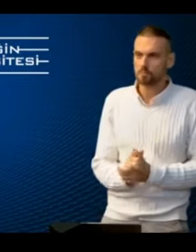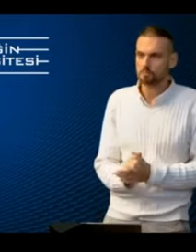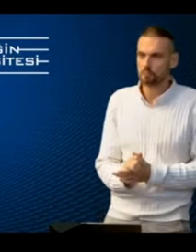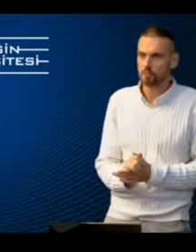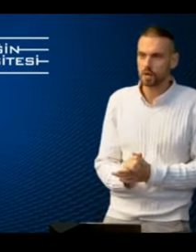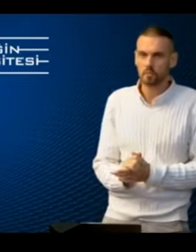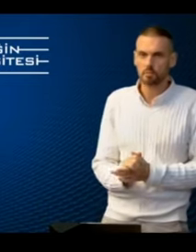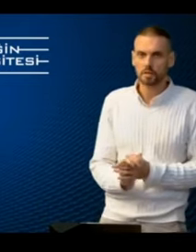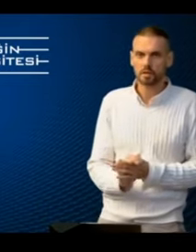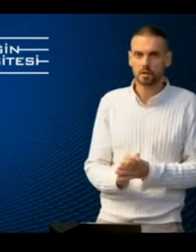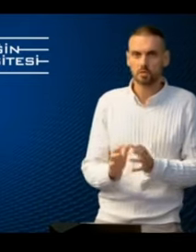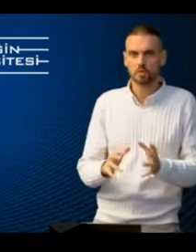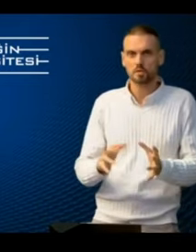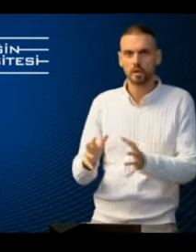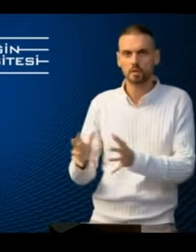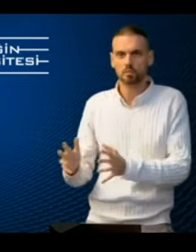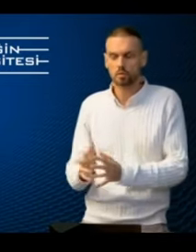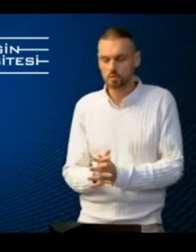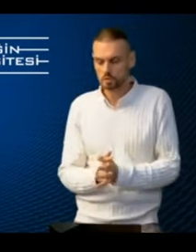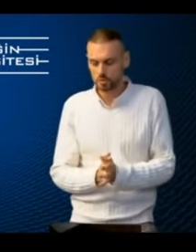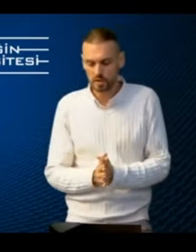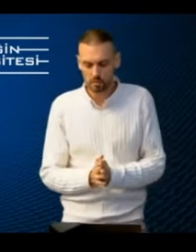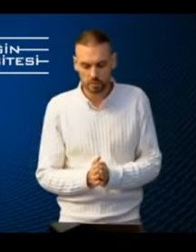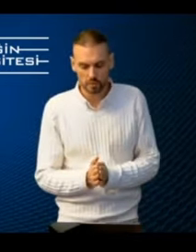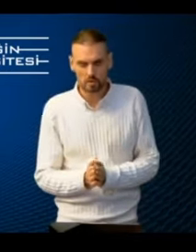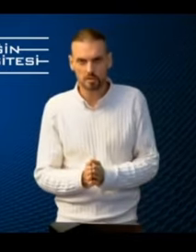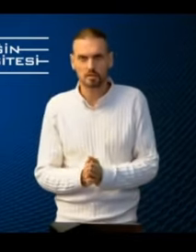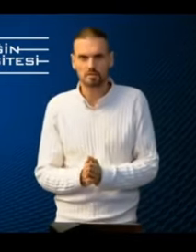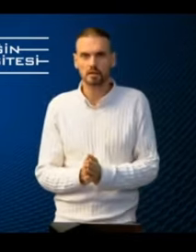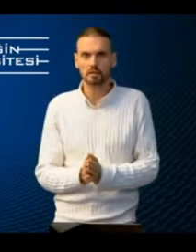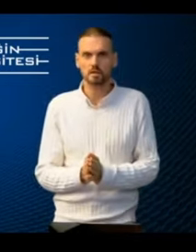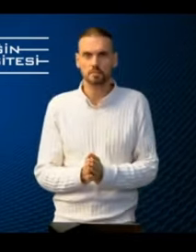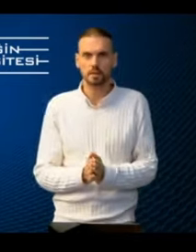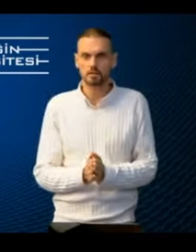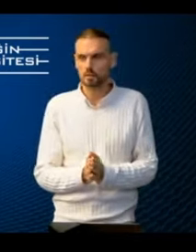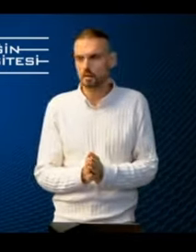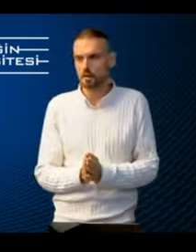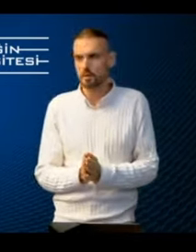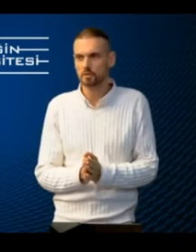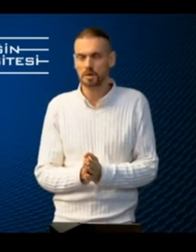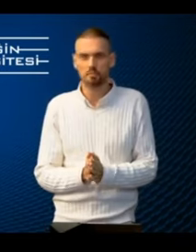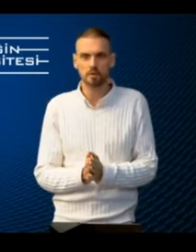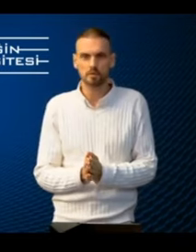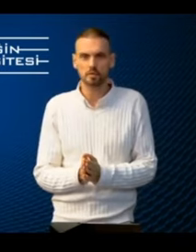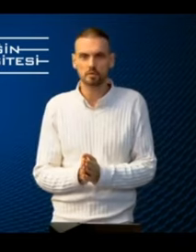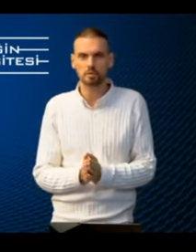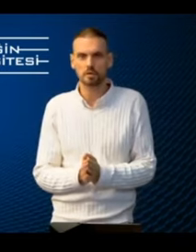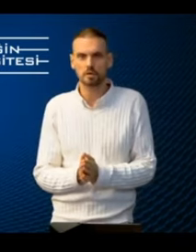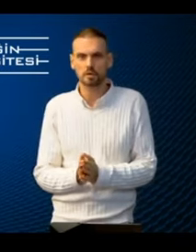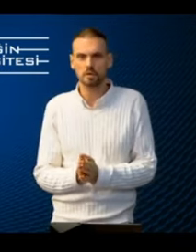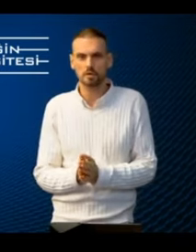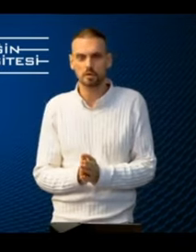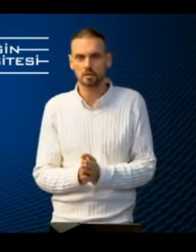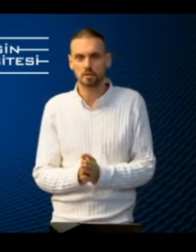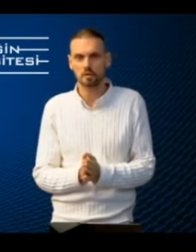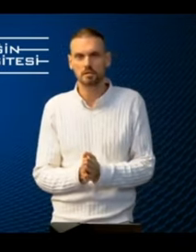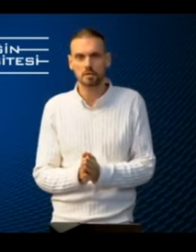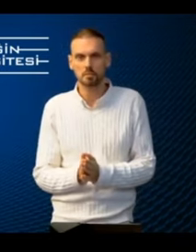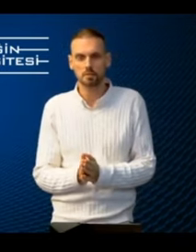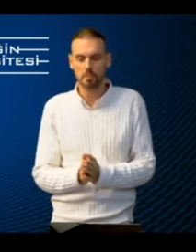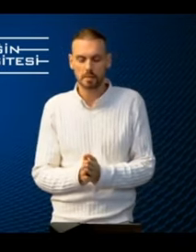are planning our first pilot modules together with partners. And in fact, I spent about a month in Turkey in